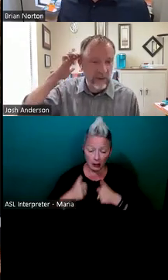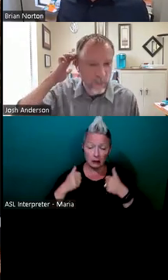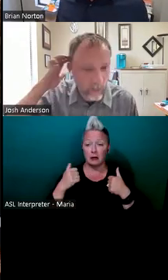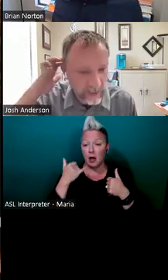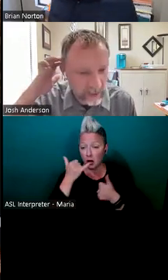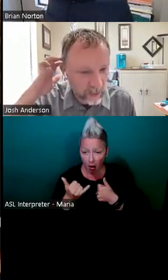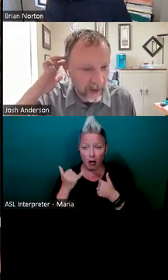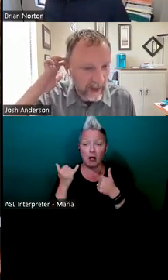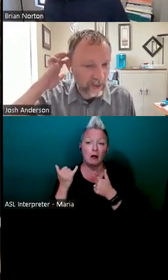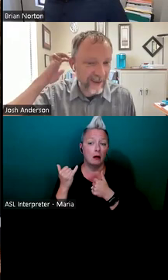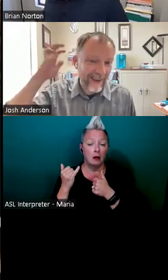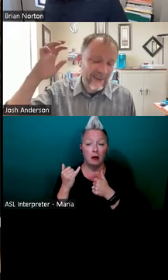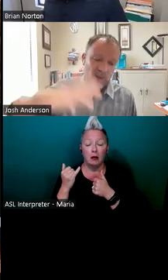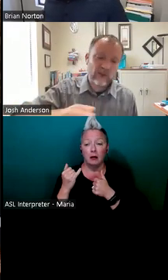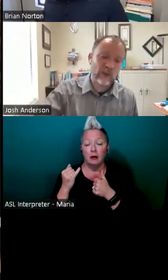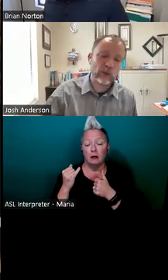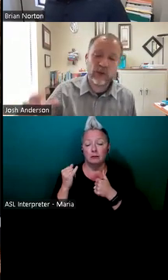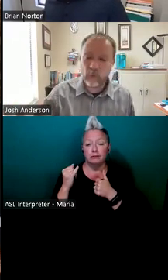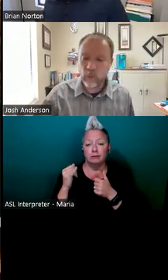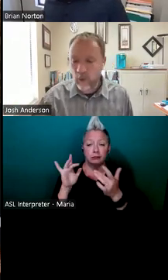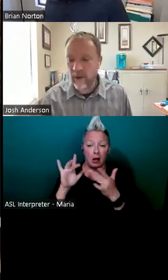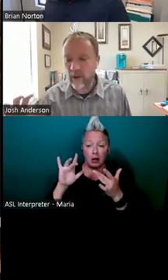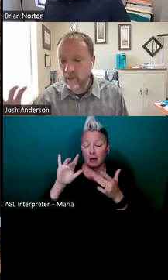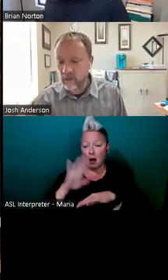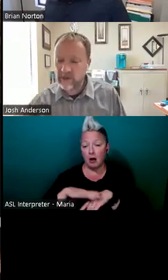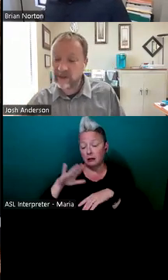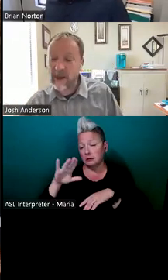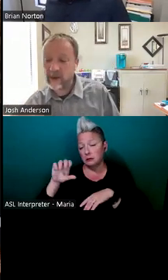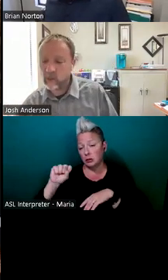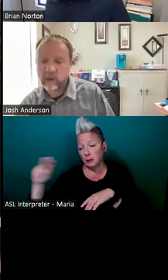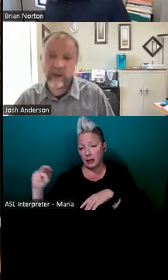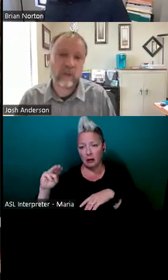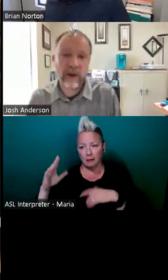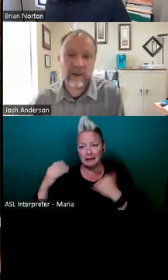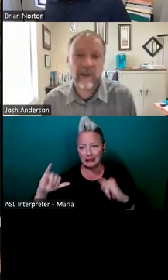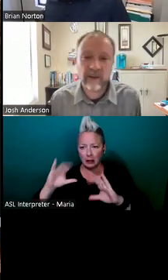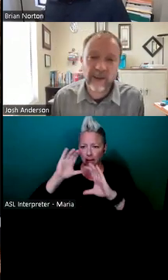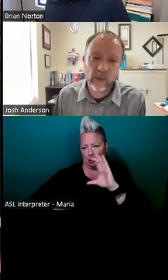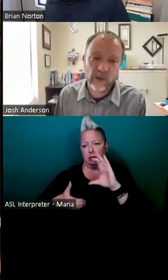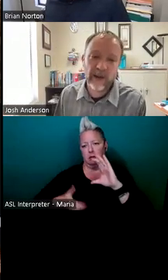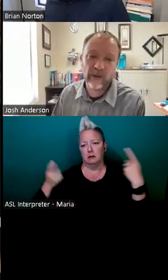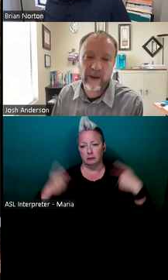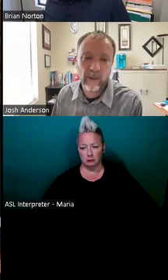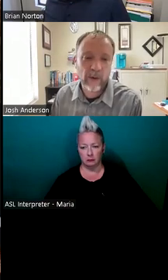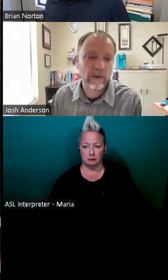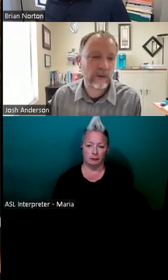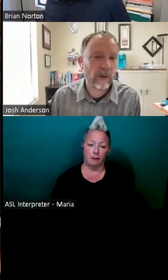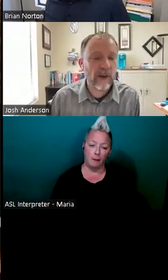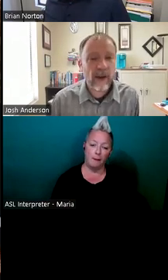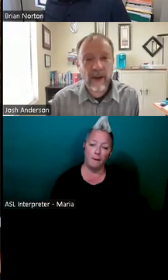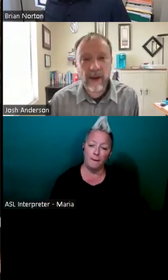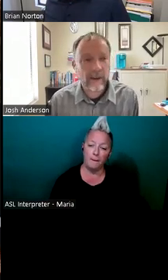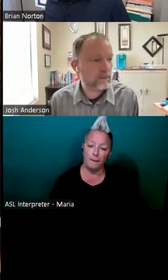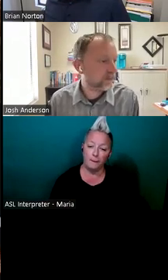between all these different ways of communication, that this is usually where mistakes happen and where things break down is in that communication kind of part.